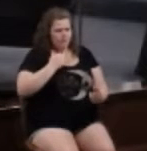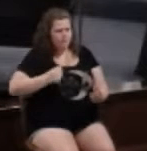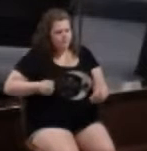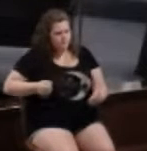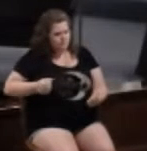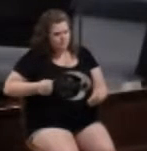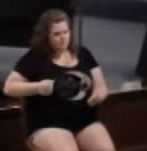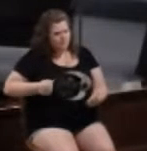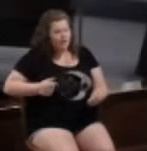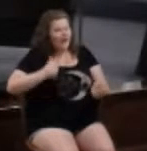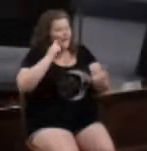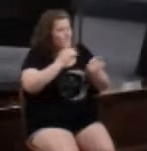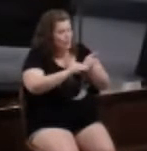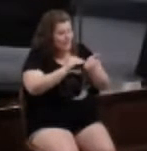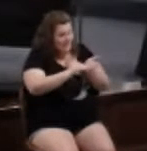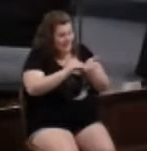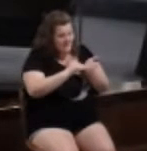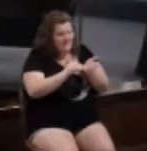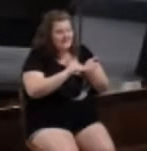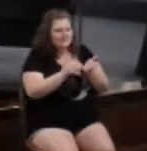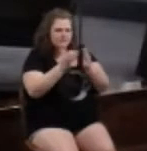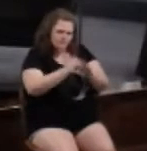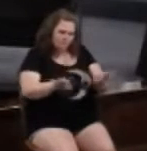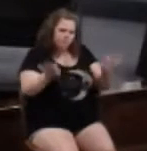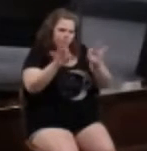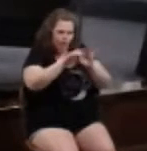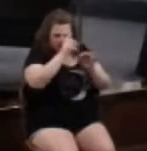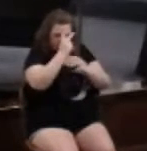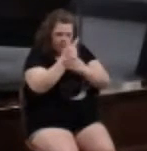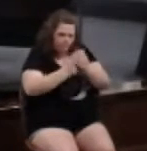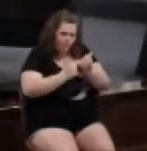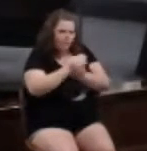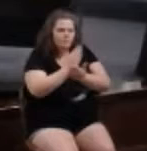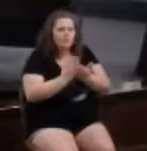And forgiveness is necessary on both parts.